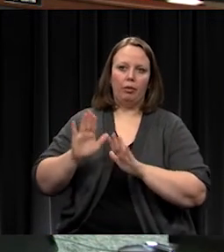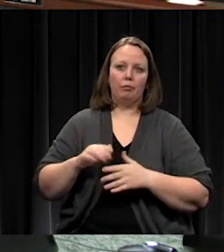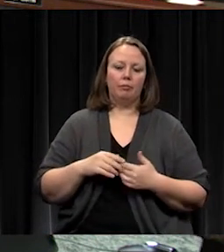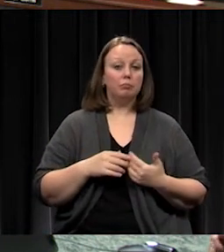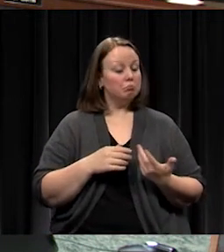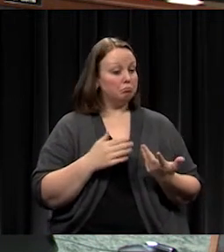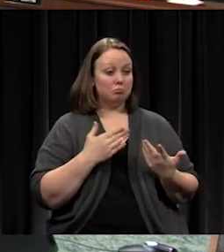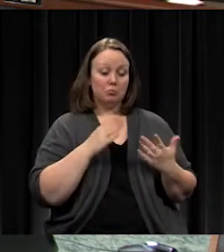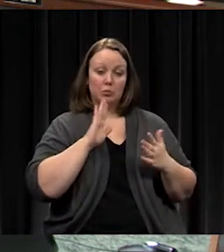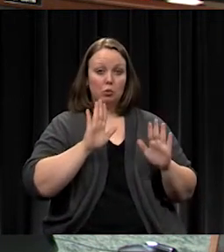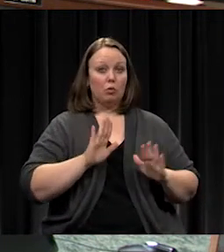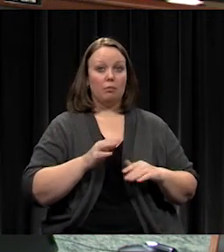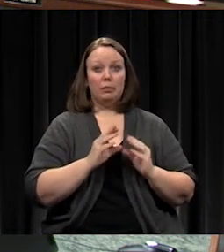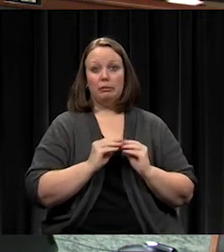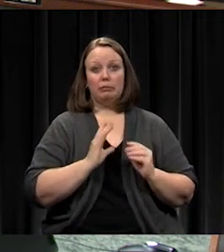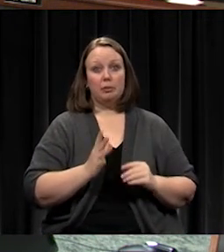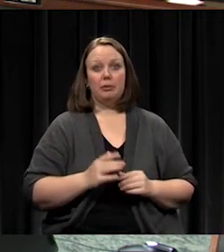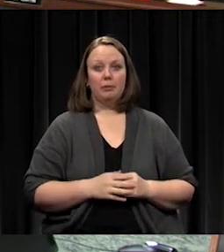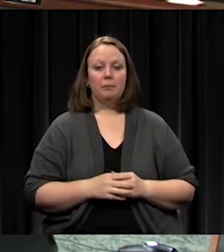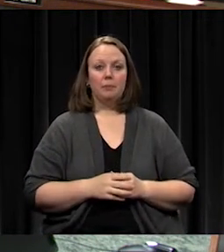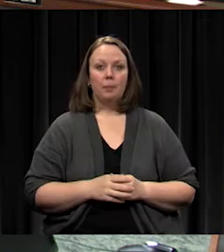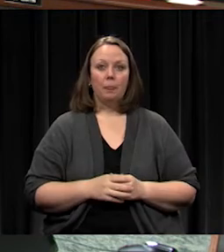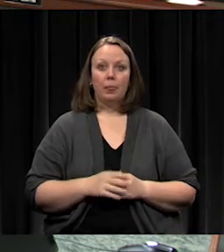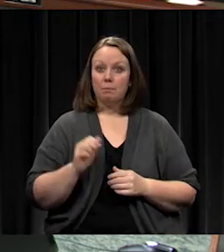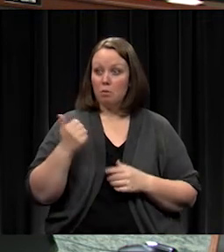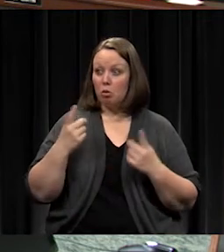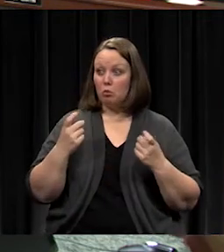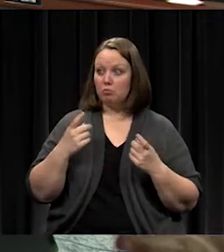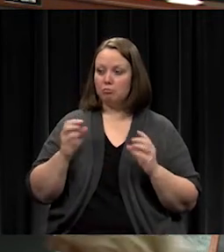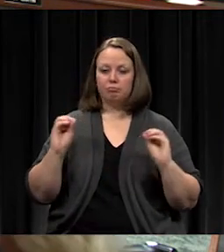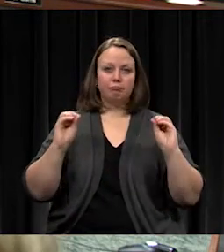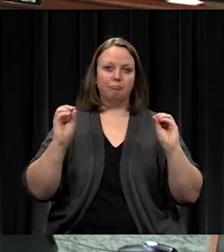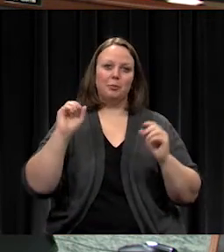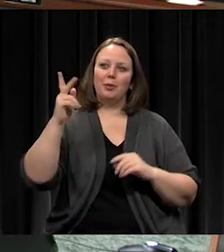Any other questions? Thank you, Dr. Dugan.